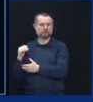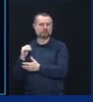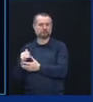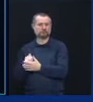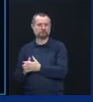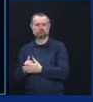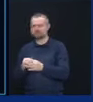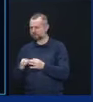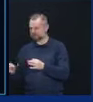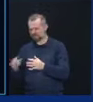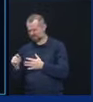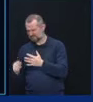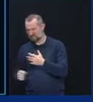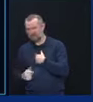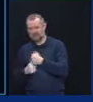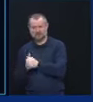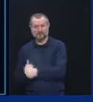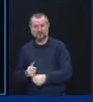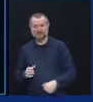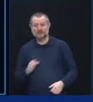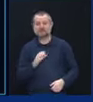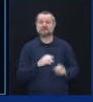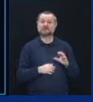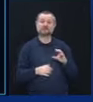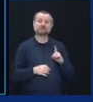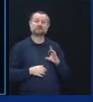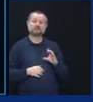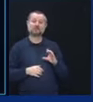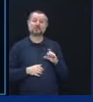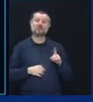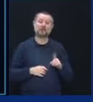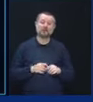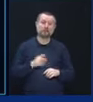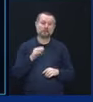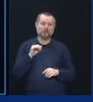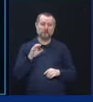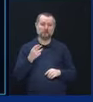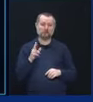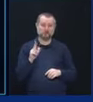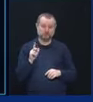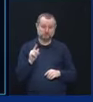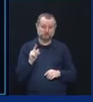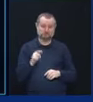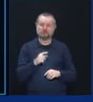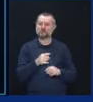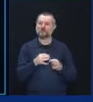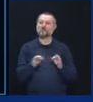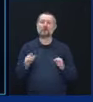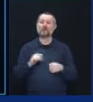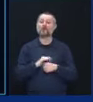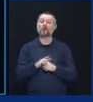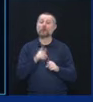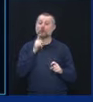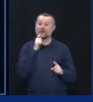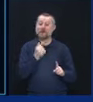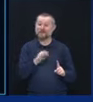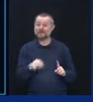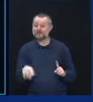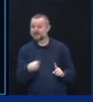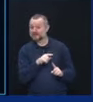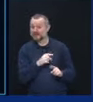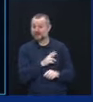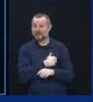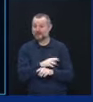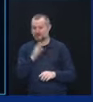important. The CDC guidance says on March 23rd, and I quote, the COVID-19 patients from hospitals should